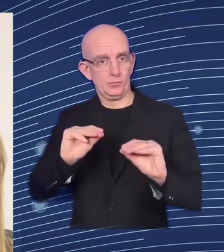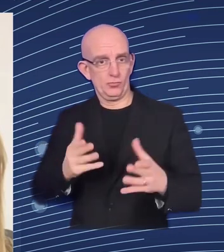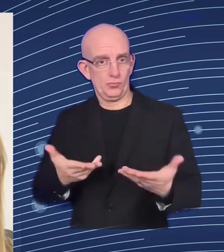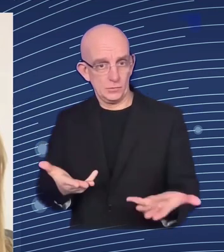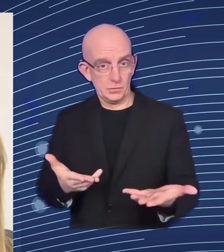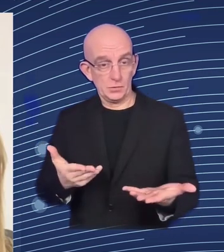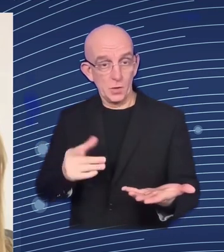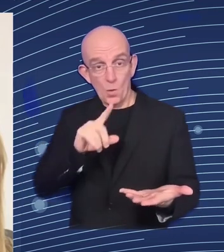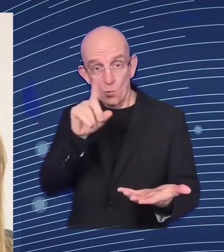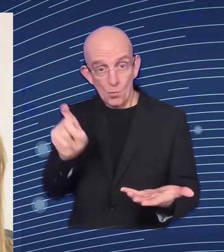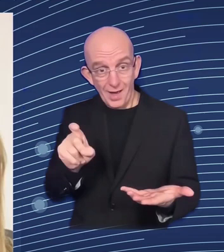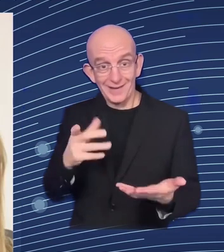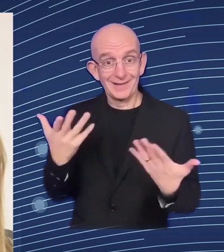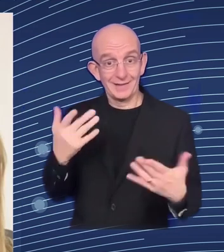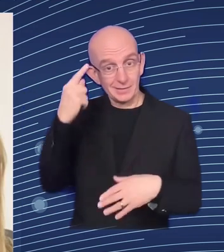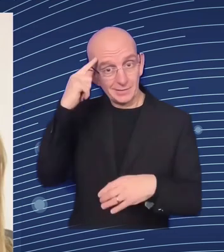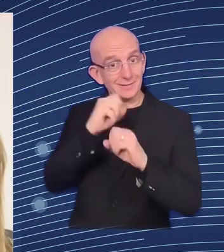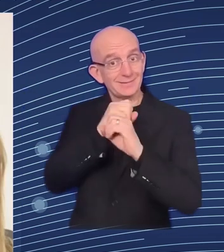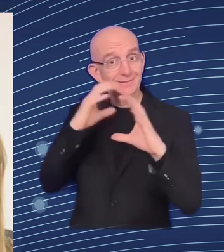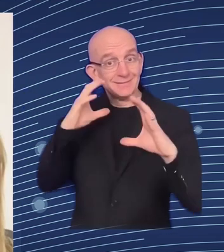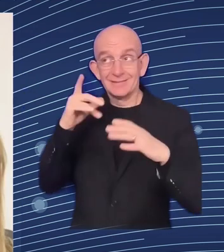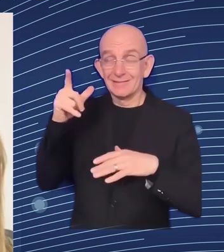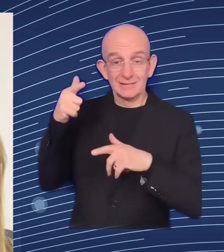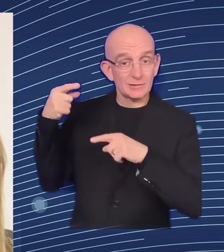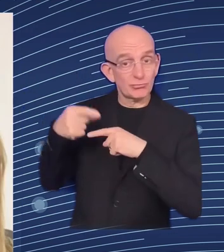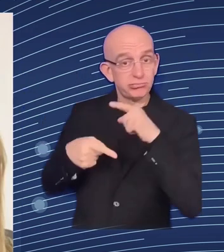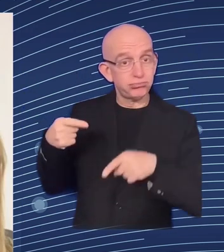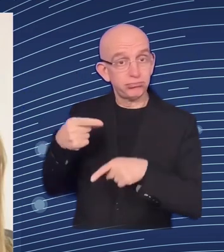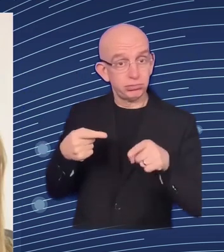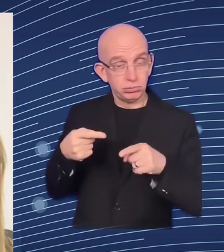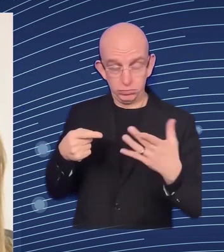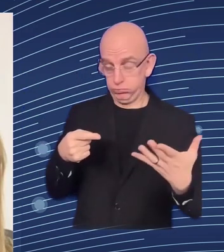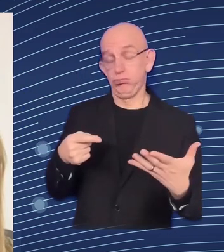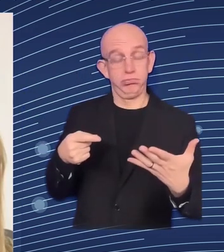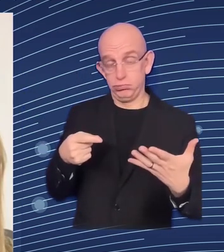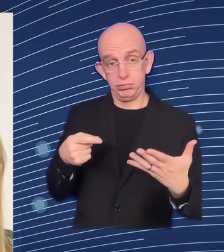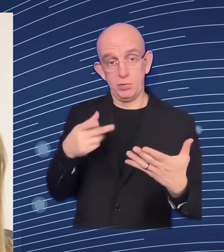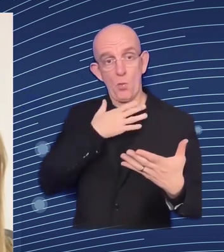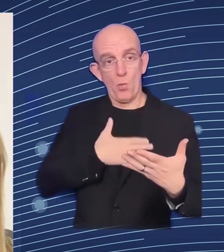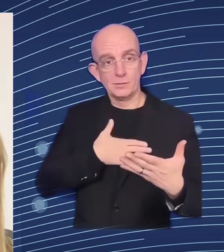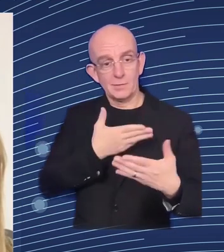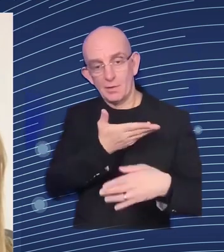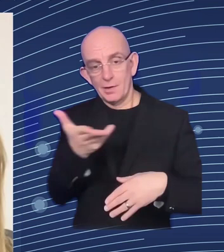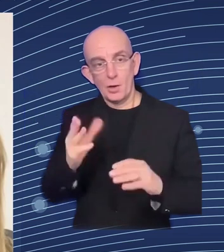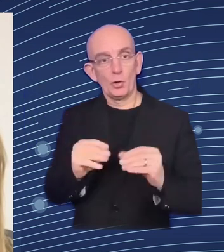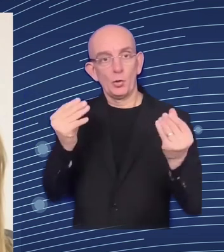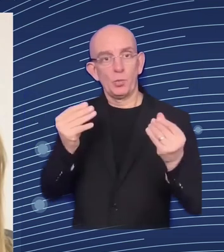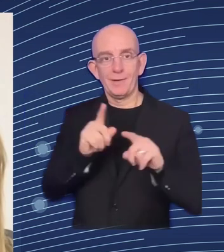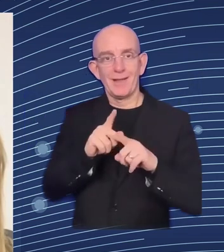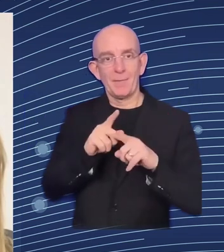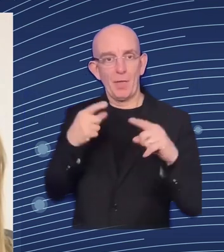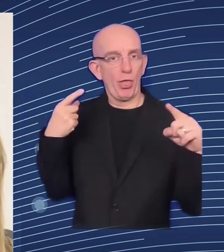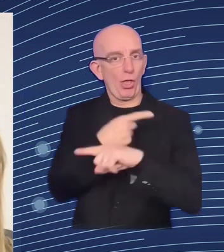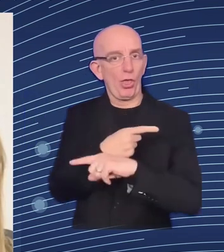ukrainians and to undermine the capacity of this country so uh we have to work together with the ukrainians